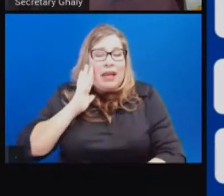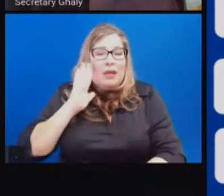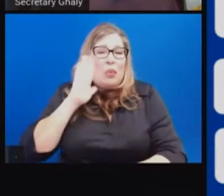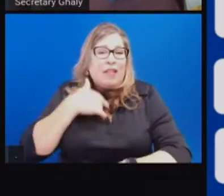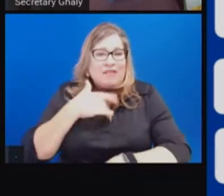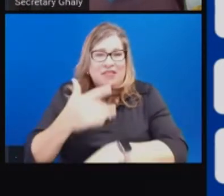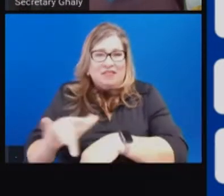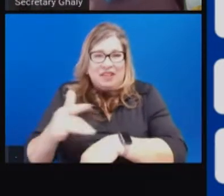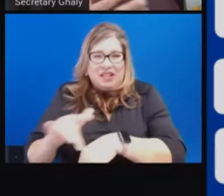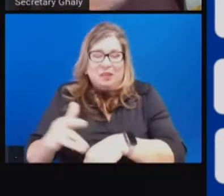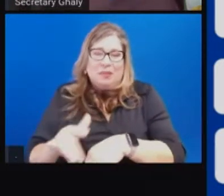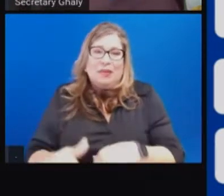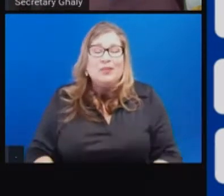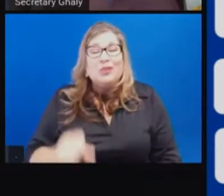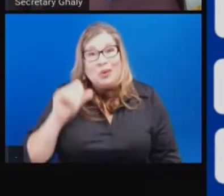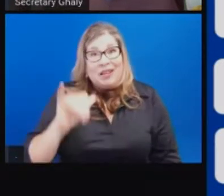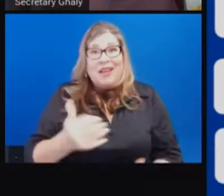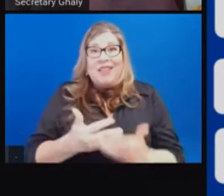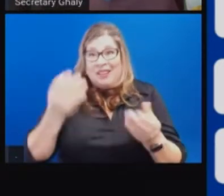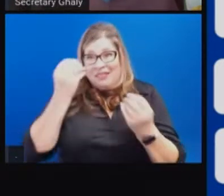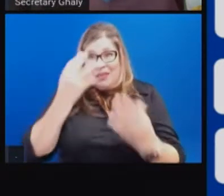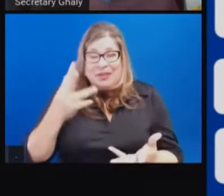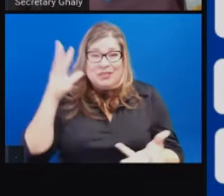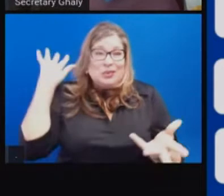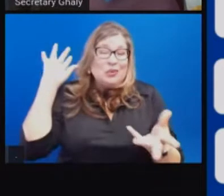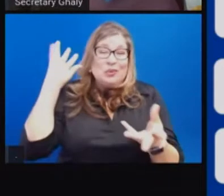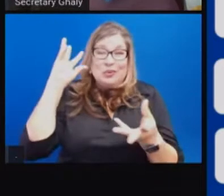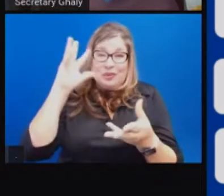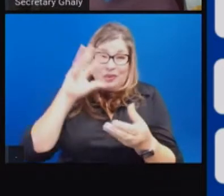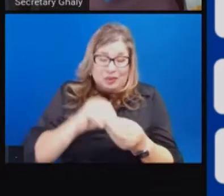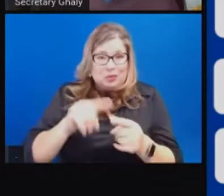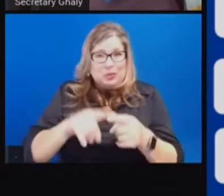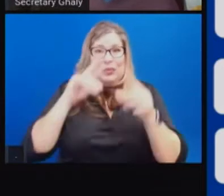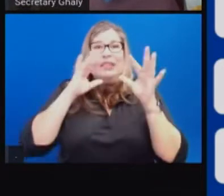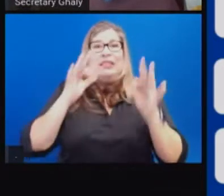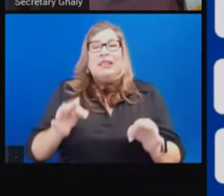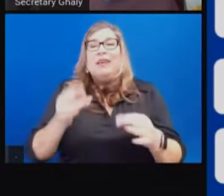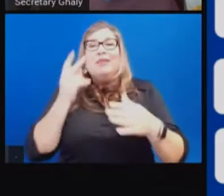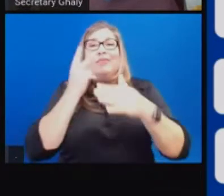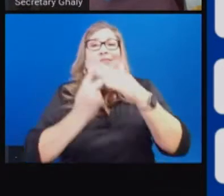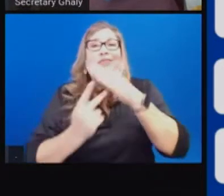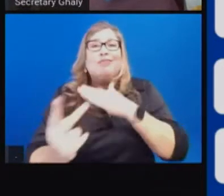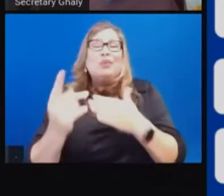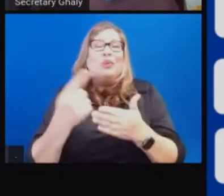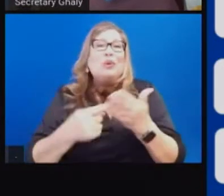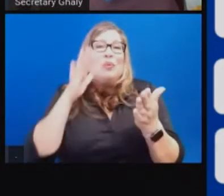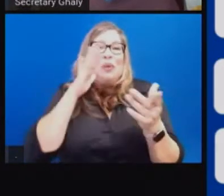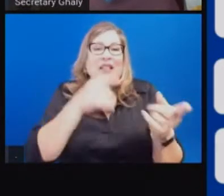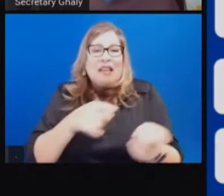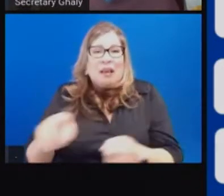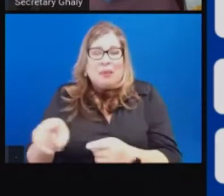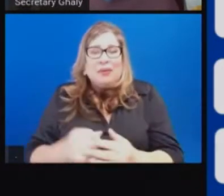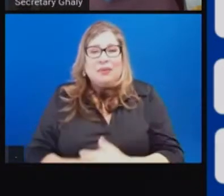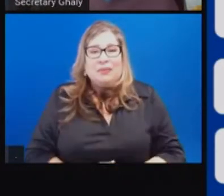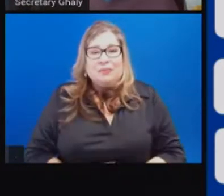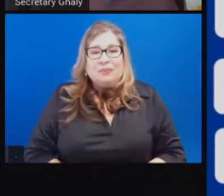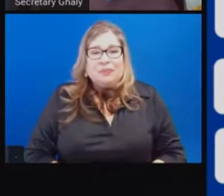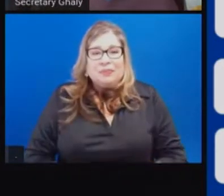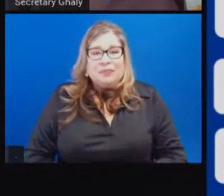come to that projection. As you can see here, some of these elements can easily become